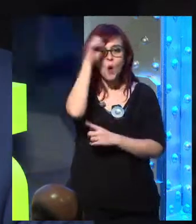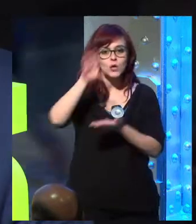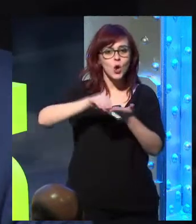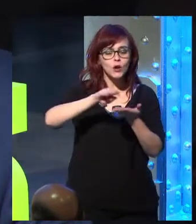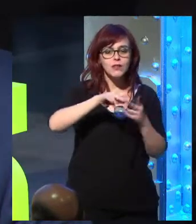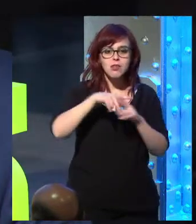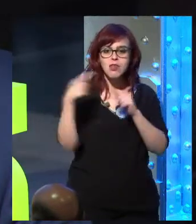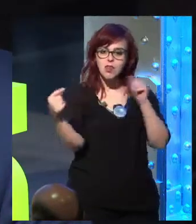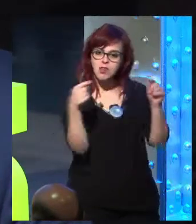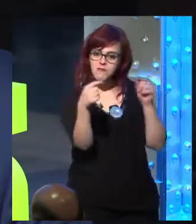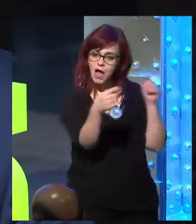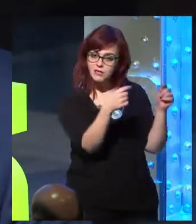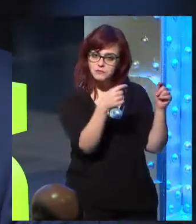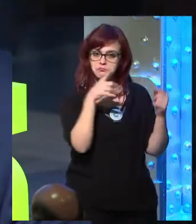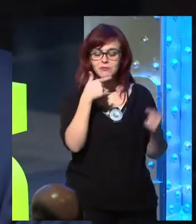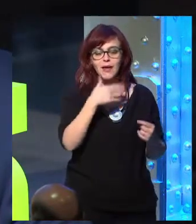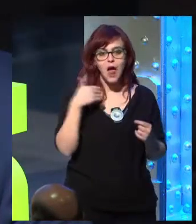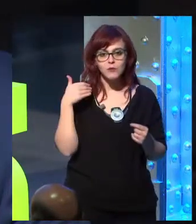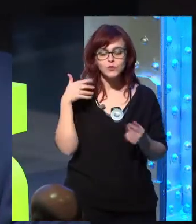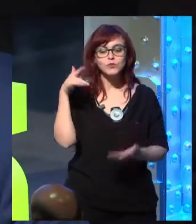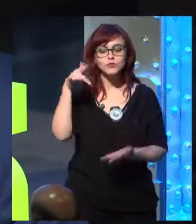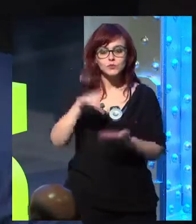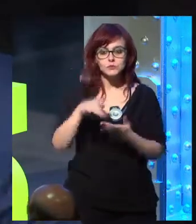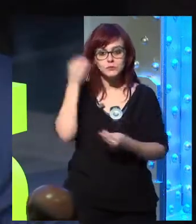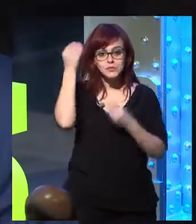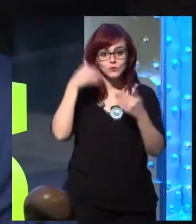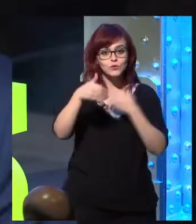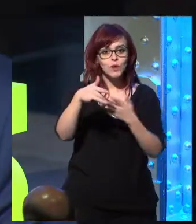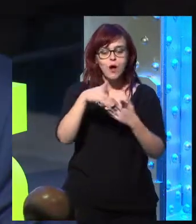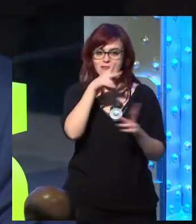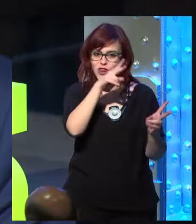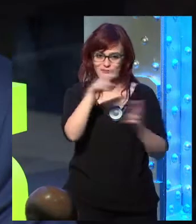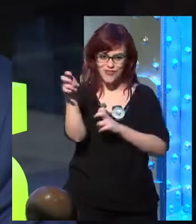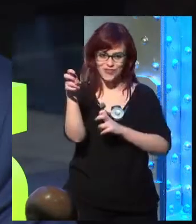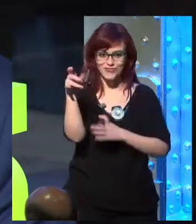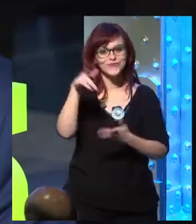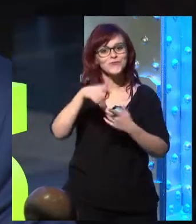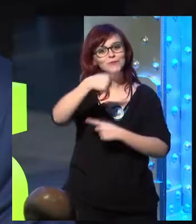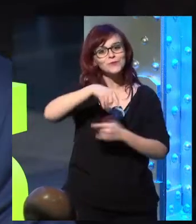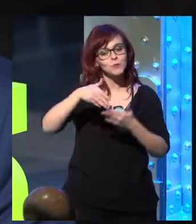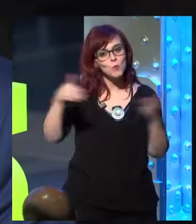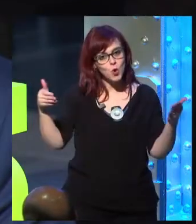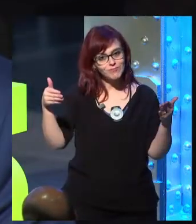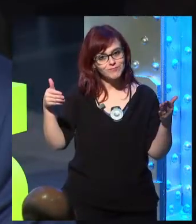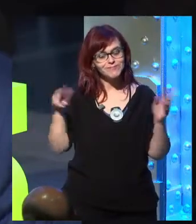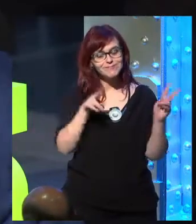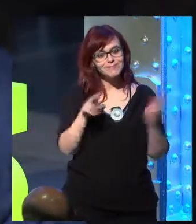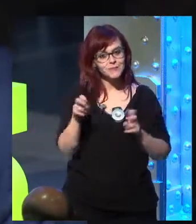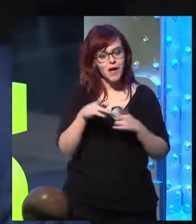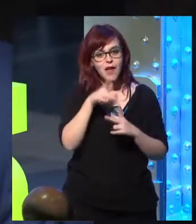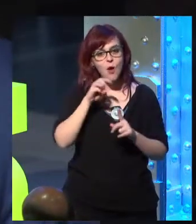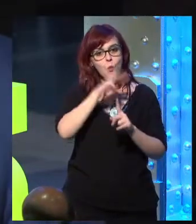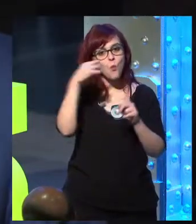collect opinions, to have discussions, so that this is another of the greatest innovations that we are going to